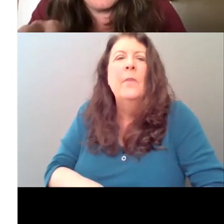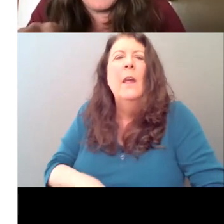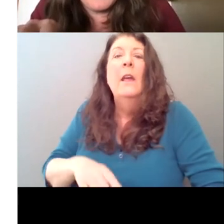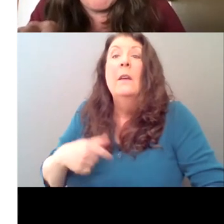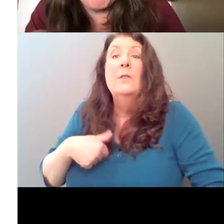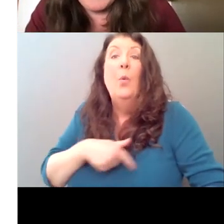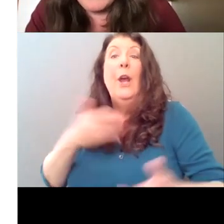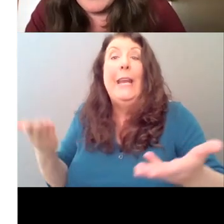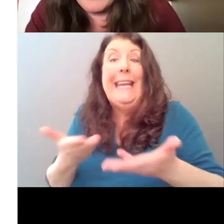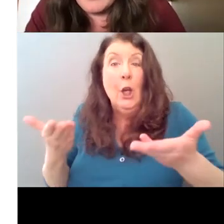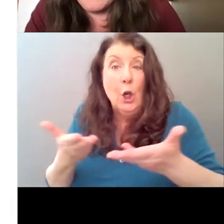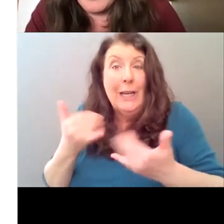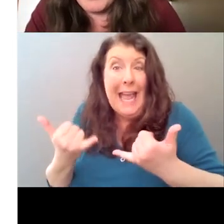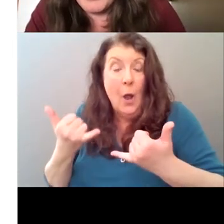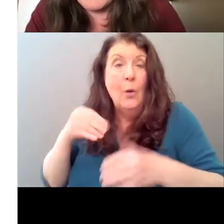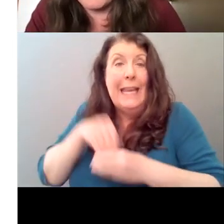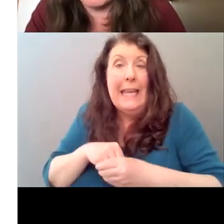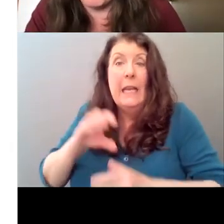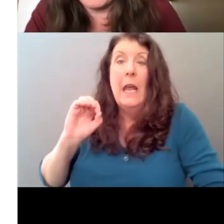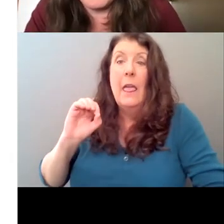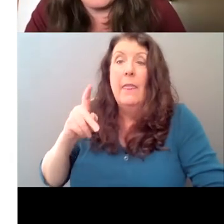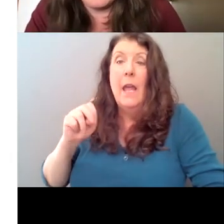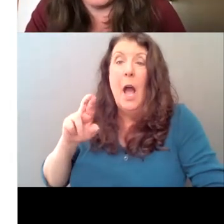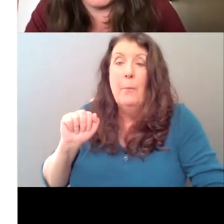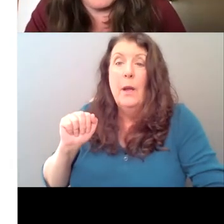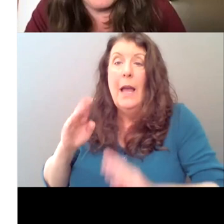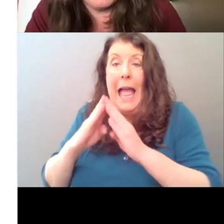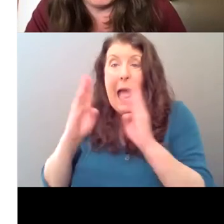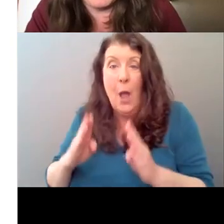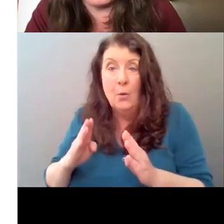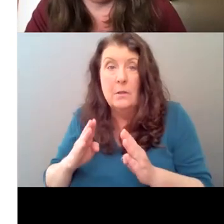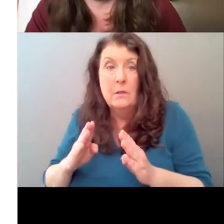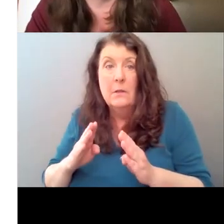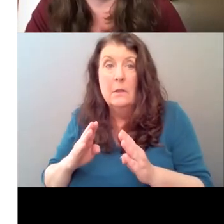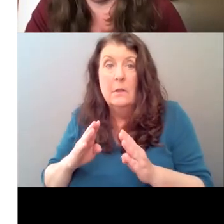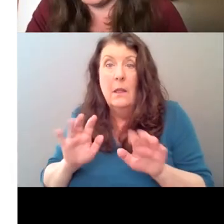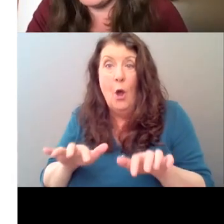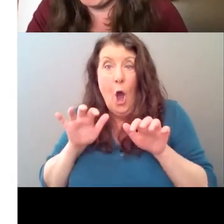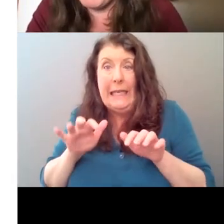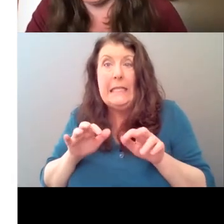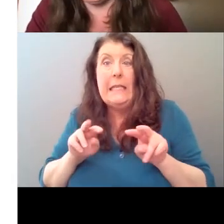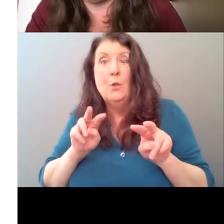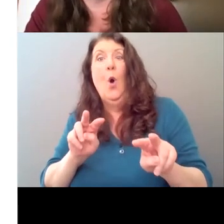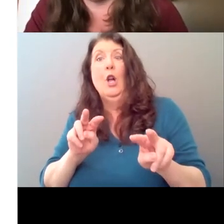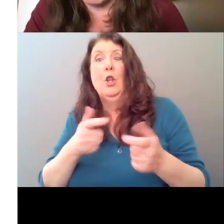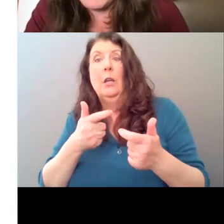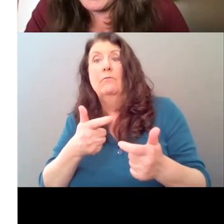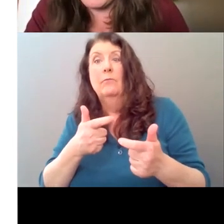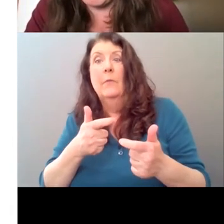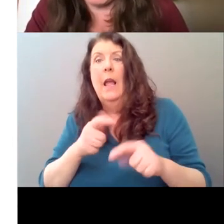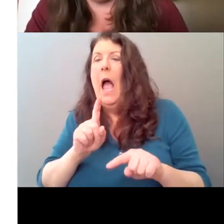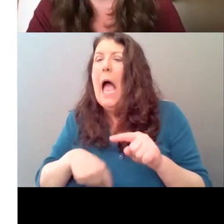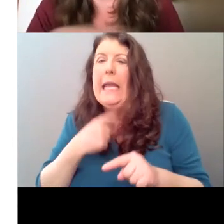in, um, in the opera house, actually watching the opera, um, I can't tell you the amount of emails